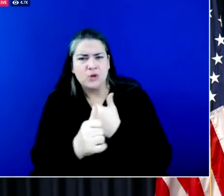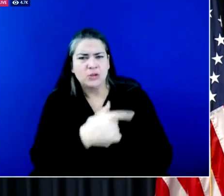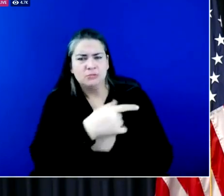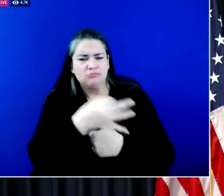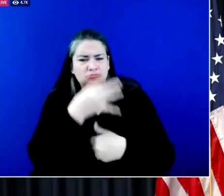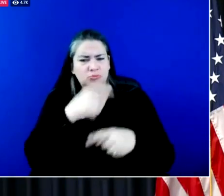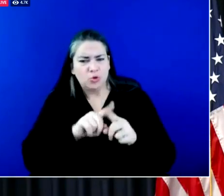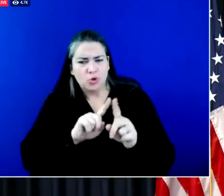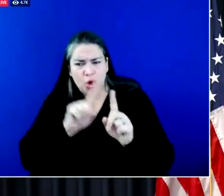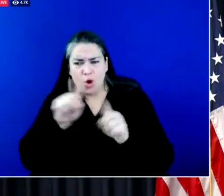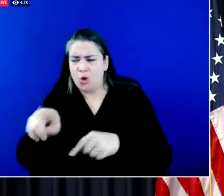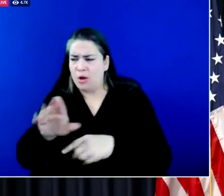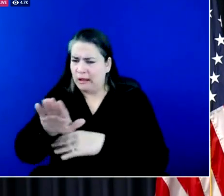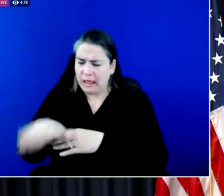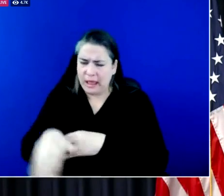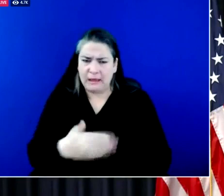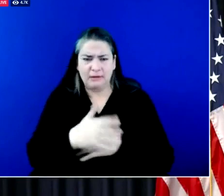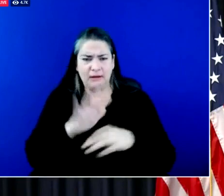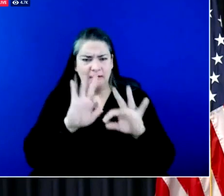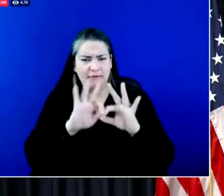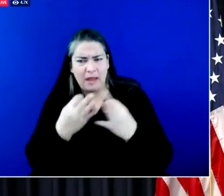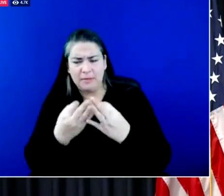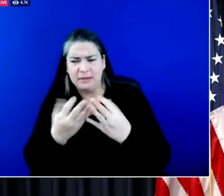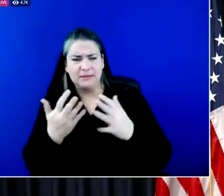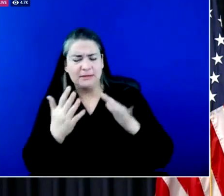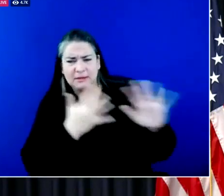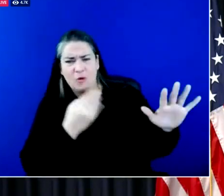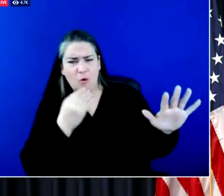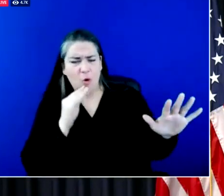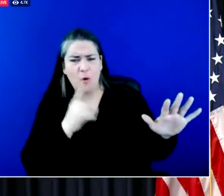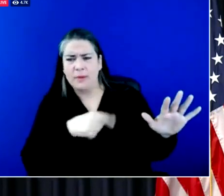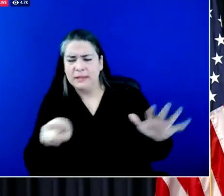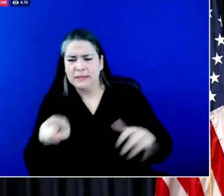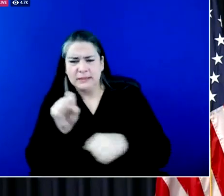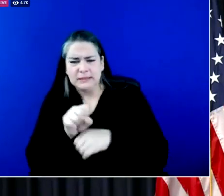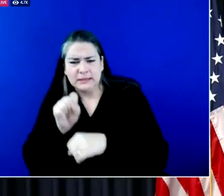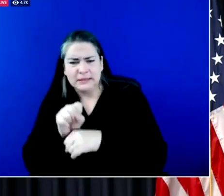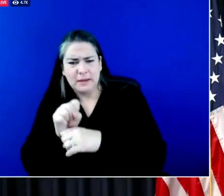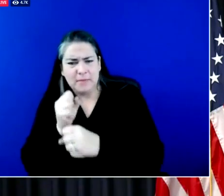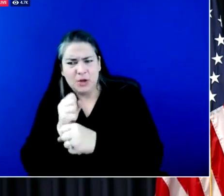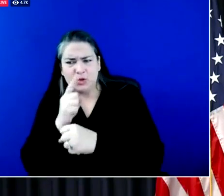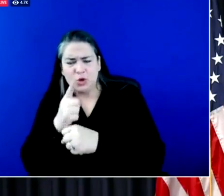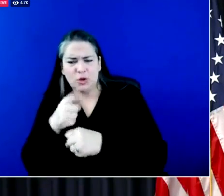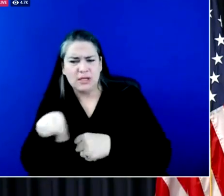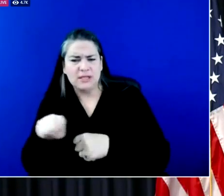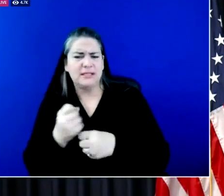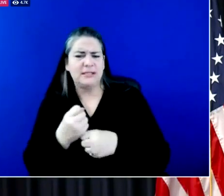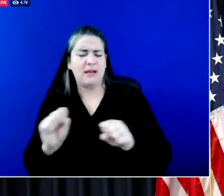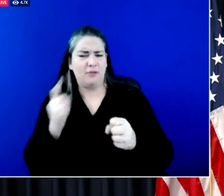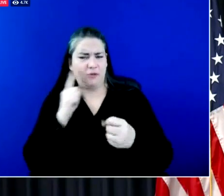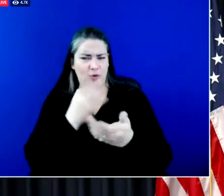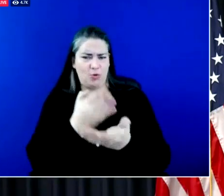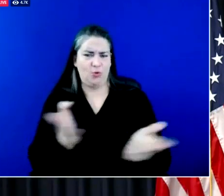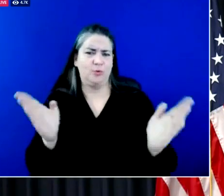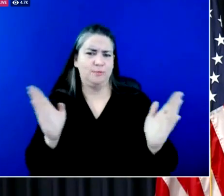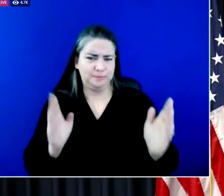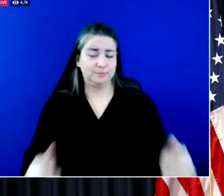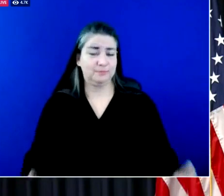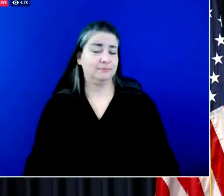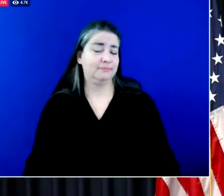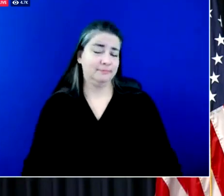at night away from their families, making sure that they can create a safe environment for our transportation needs.